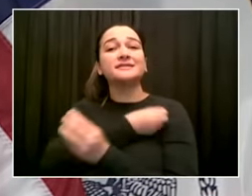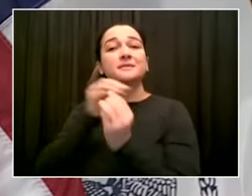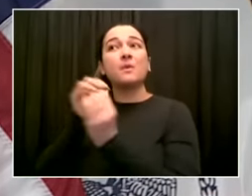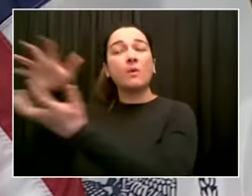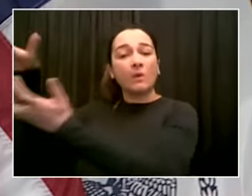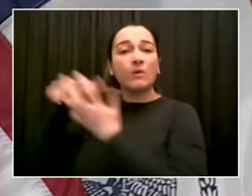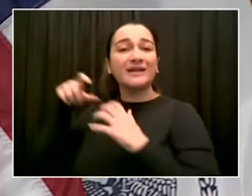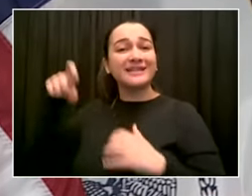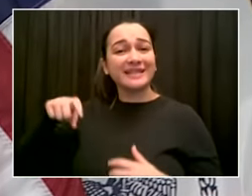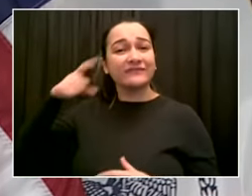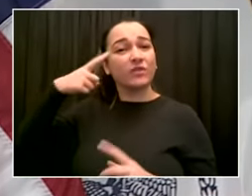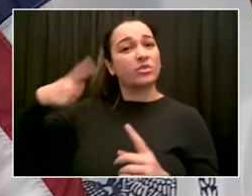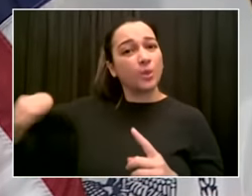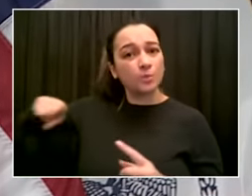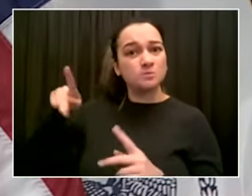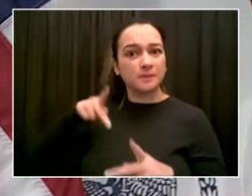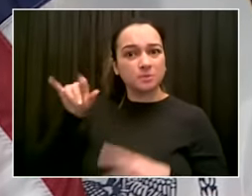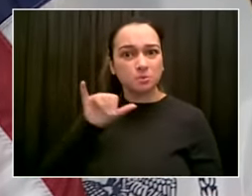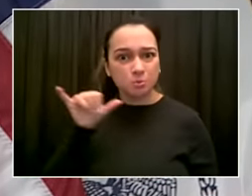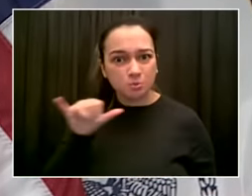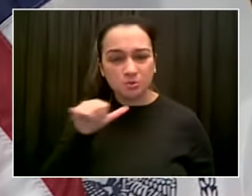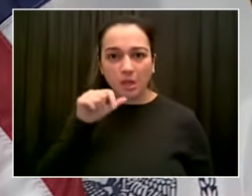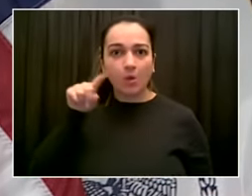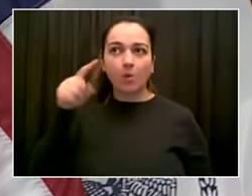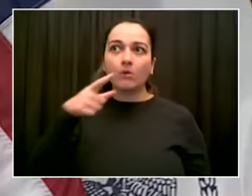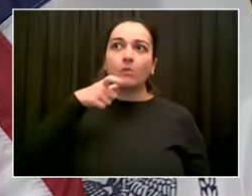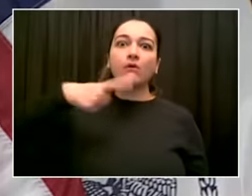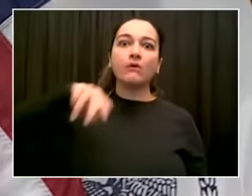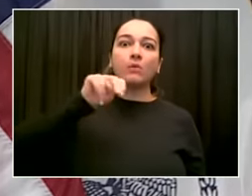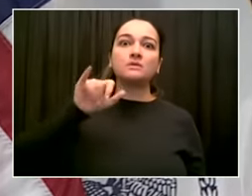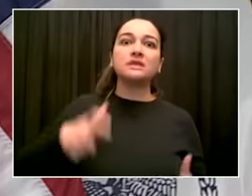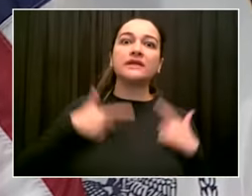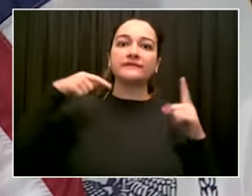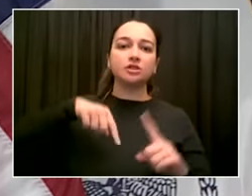best way to do that is to restore local control. Go ahead, Sydney.